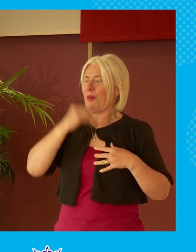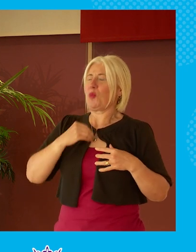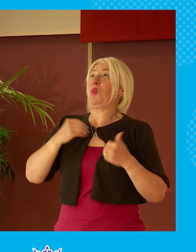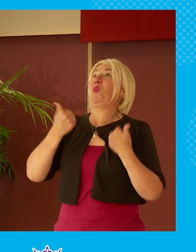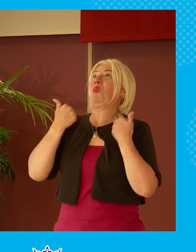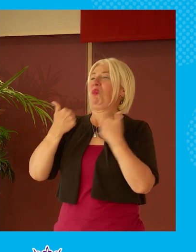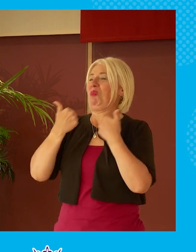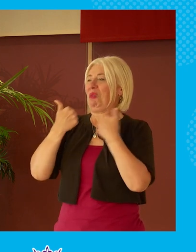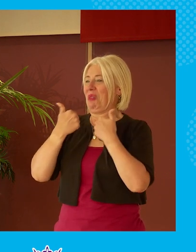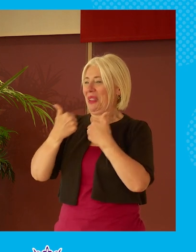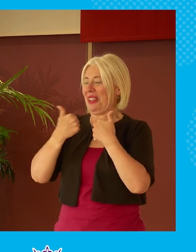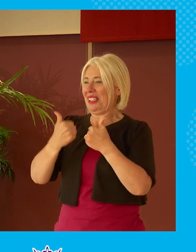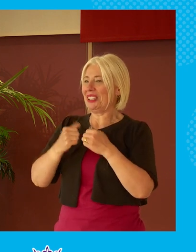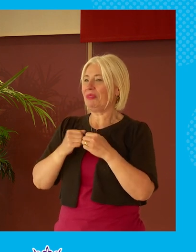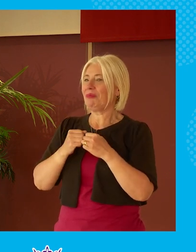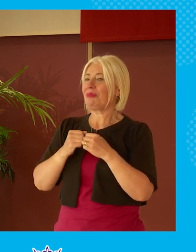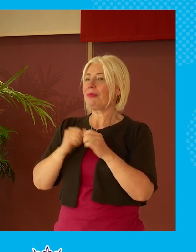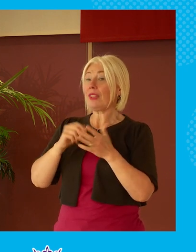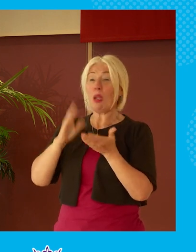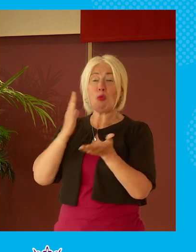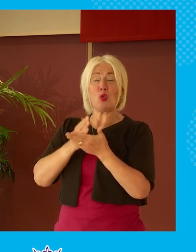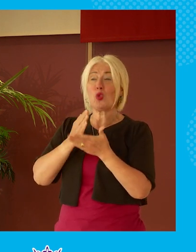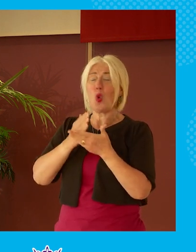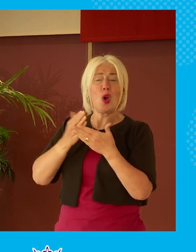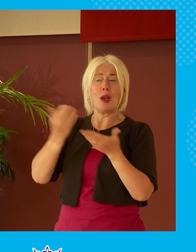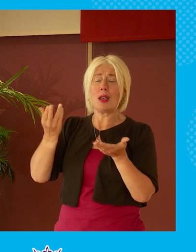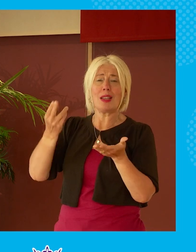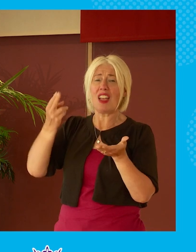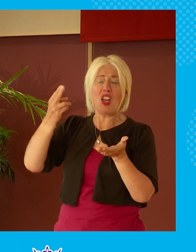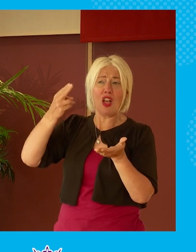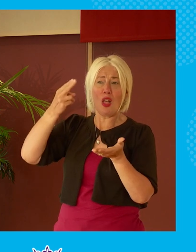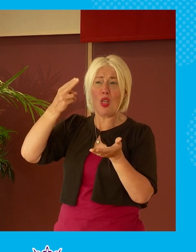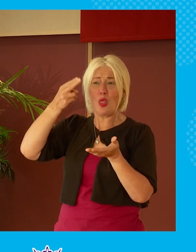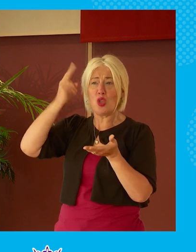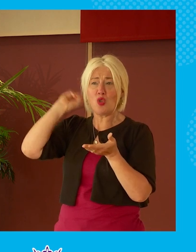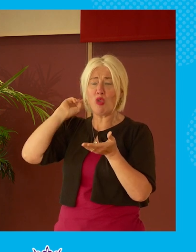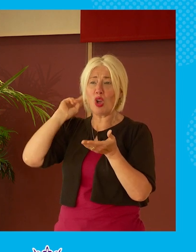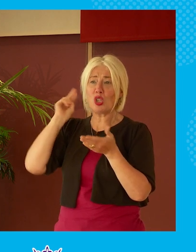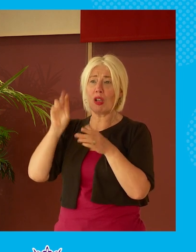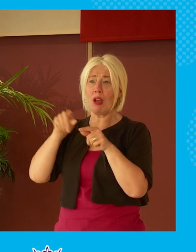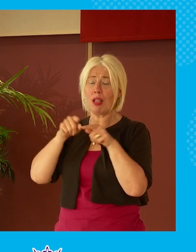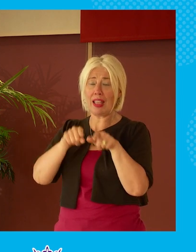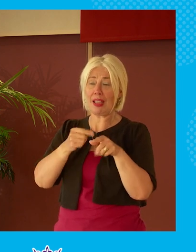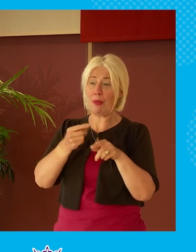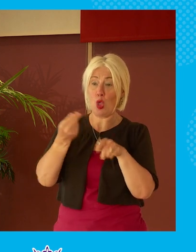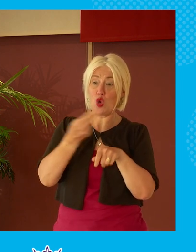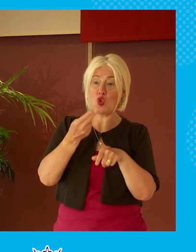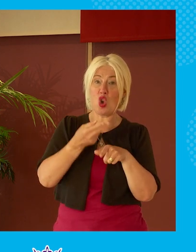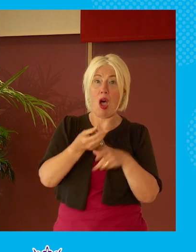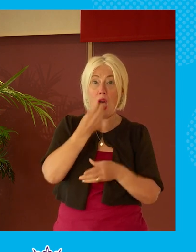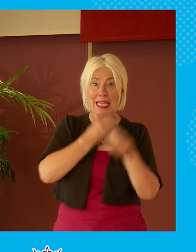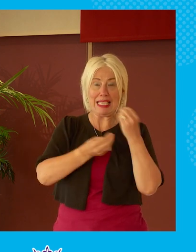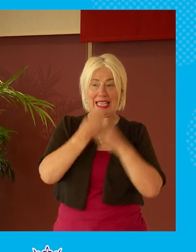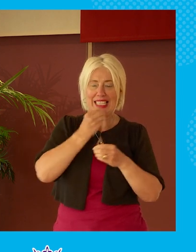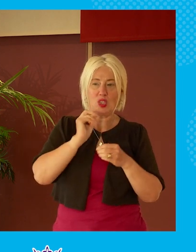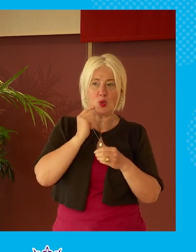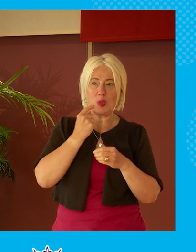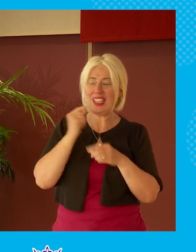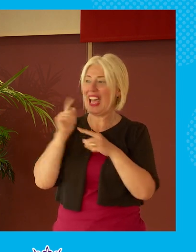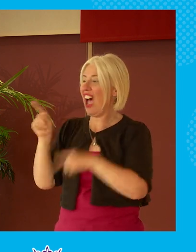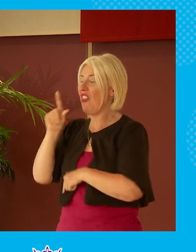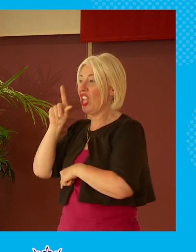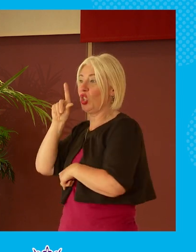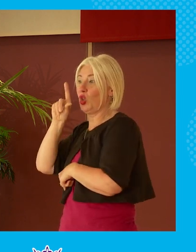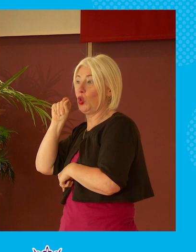you i'm quite sure that the neurological uh parallels between taking a lot of sugar and uh having your tweet